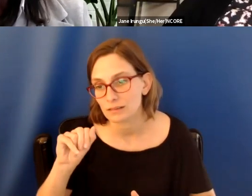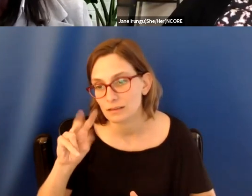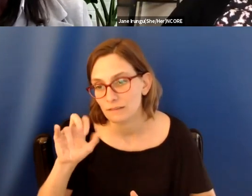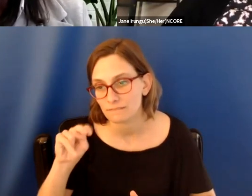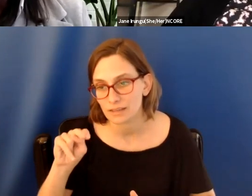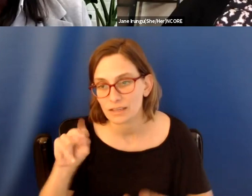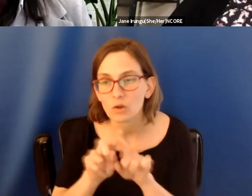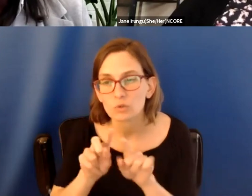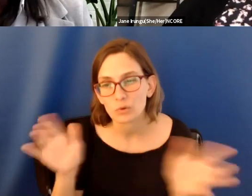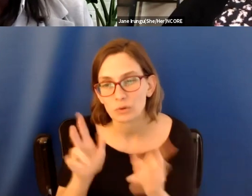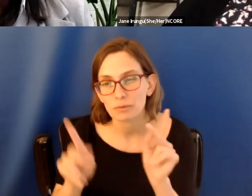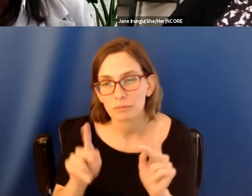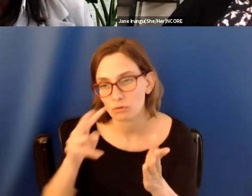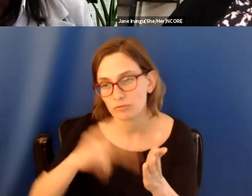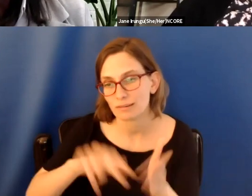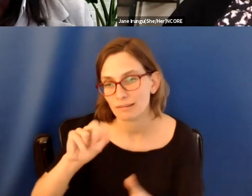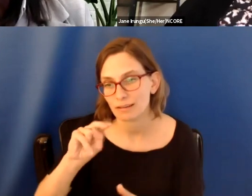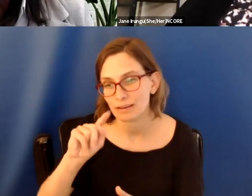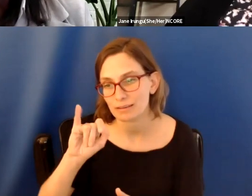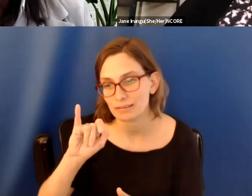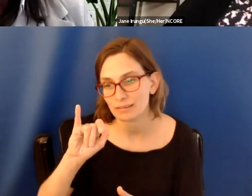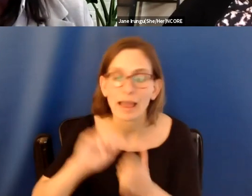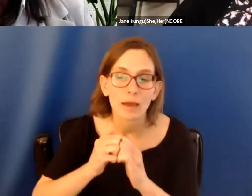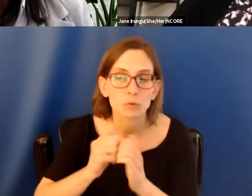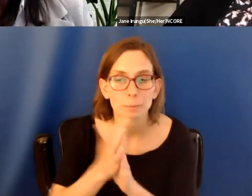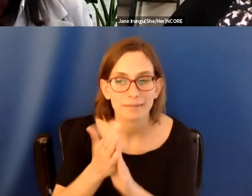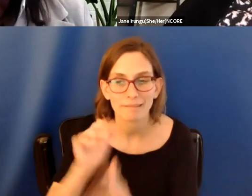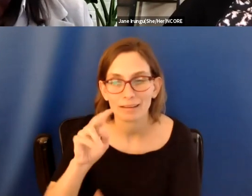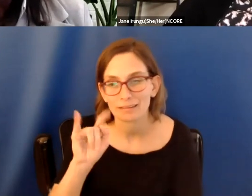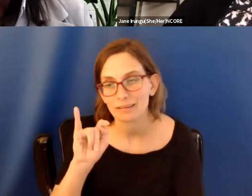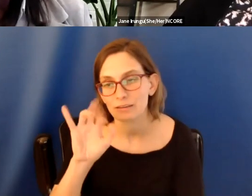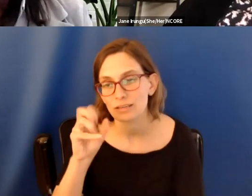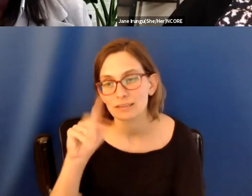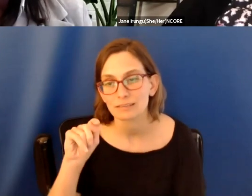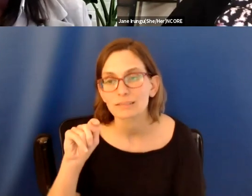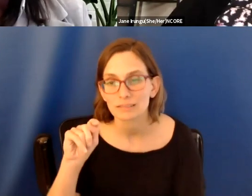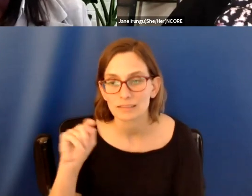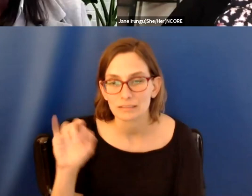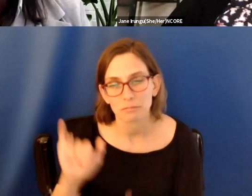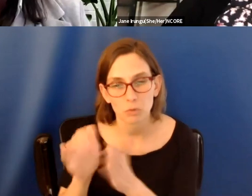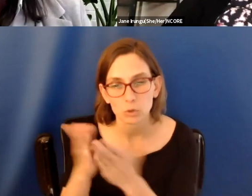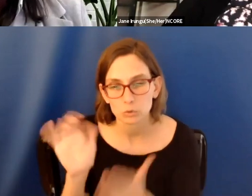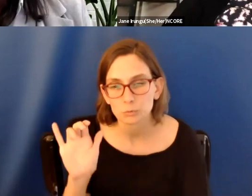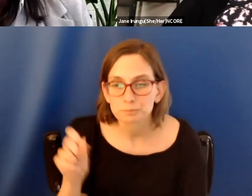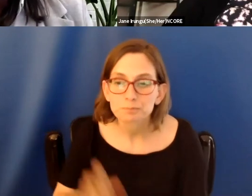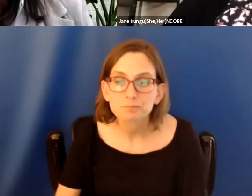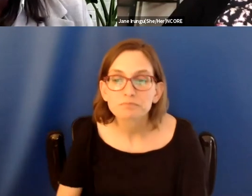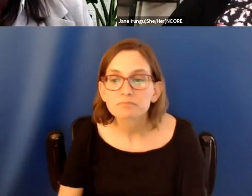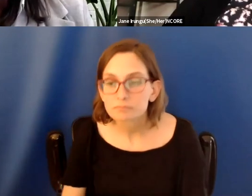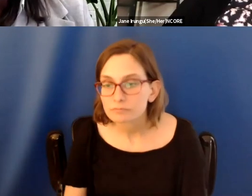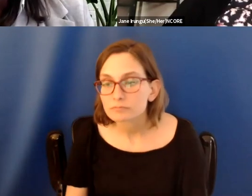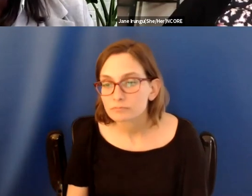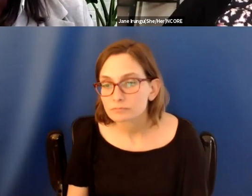read anti-racist, um, how to be an anti-racist, but it's excellent. So we have a